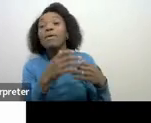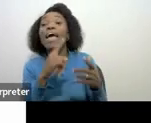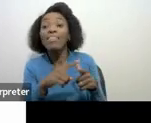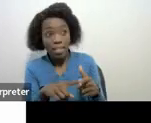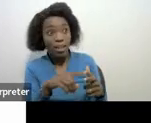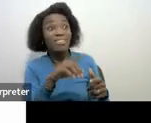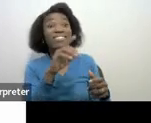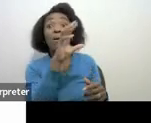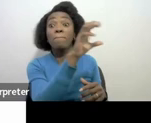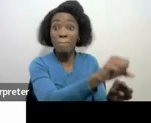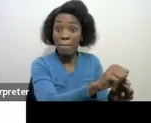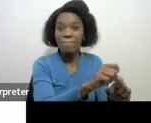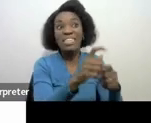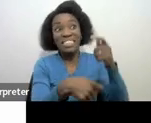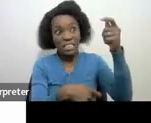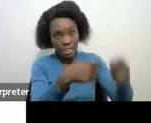satisfaction of a debt